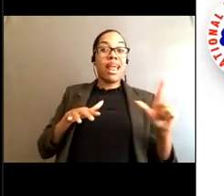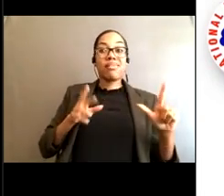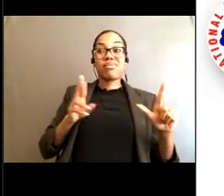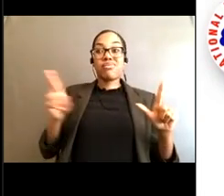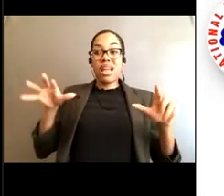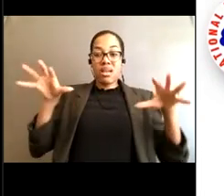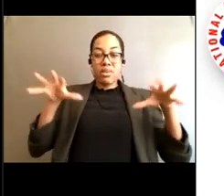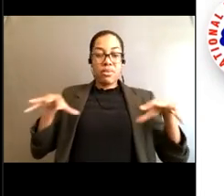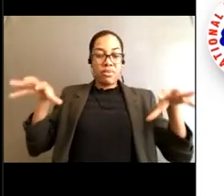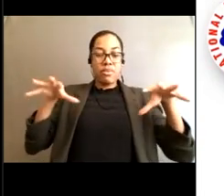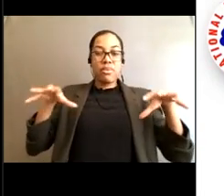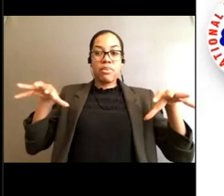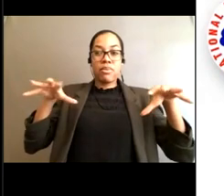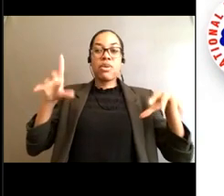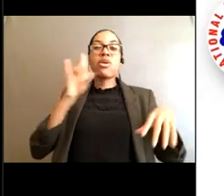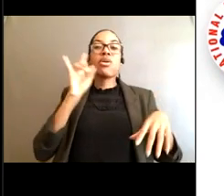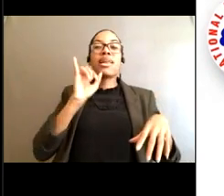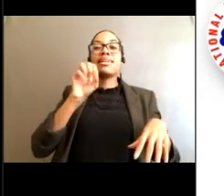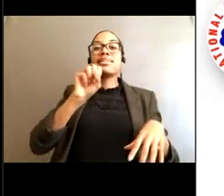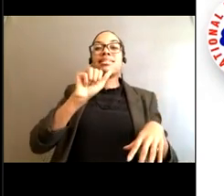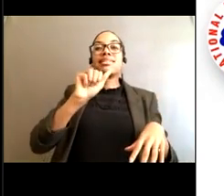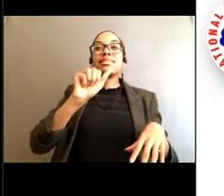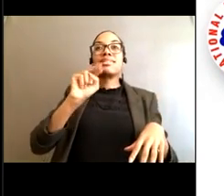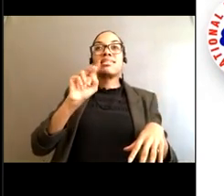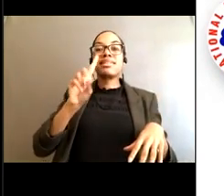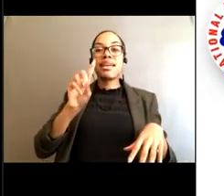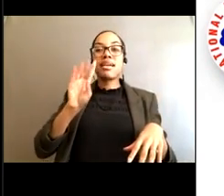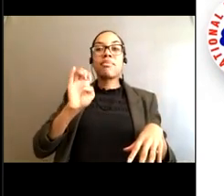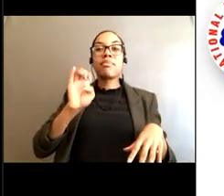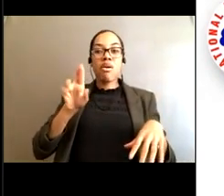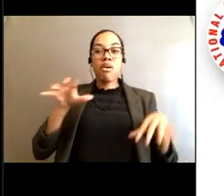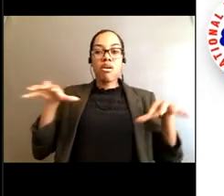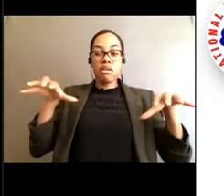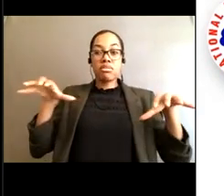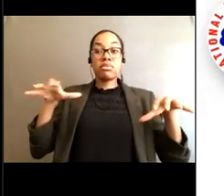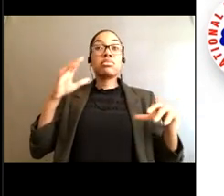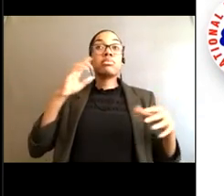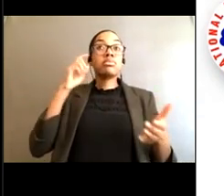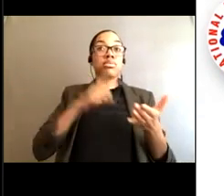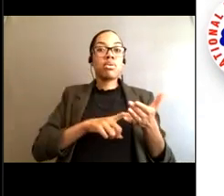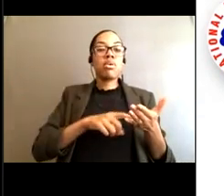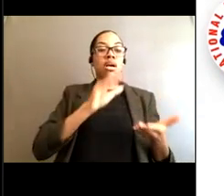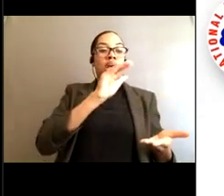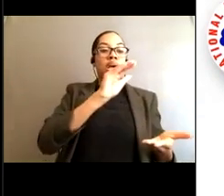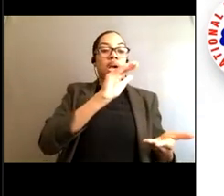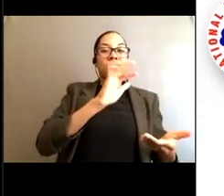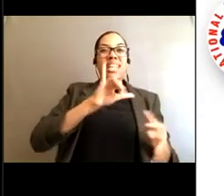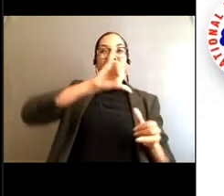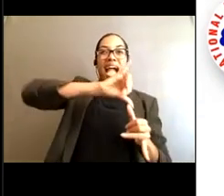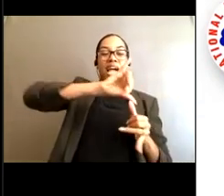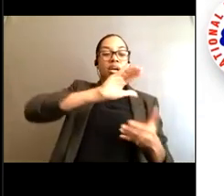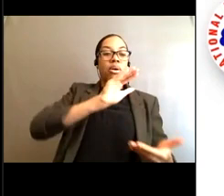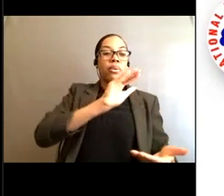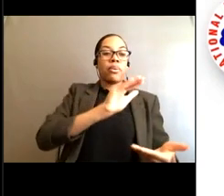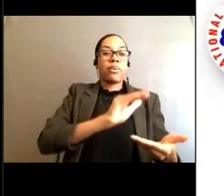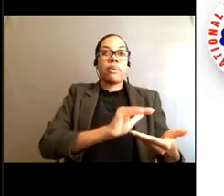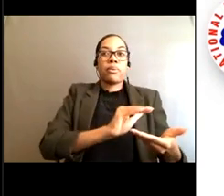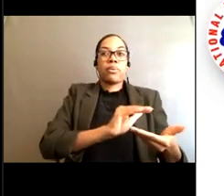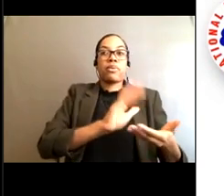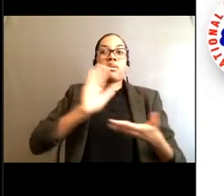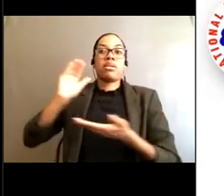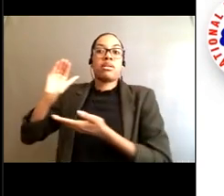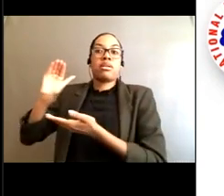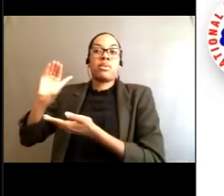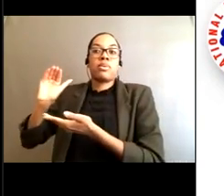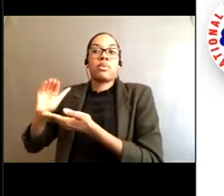a little bit of a sandbar there. Those are shallow areas where it's not as deep so the